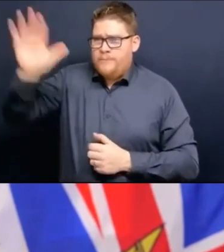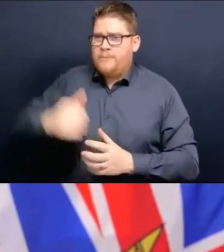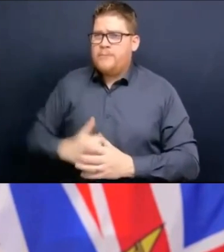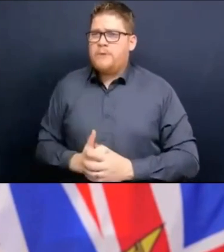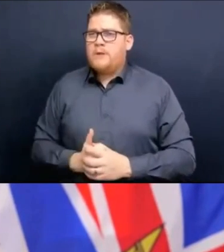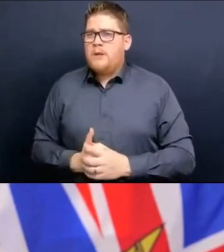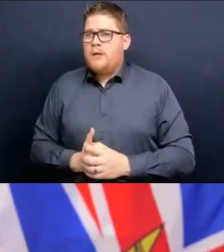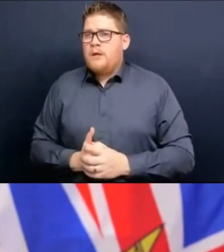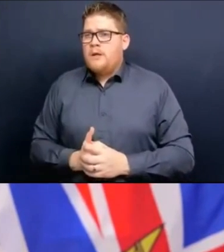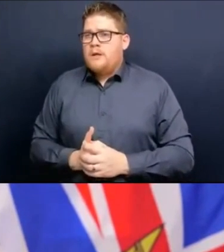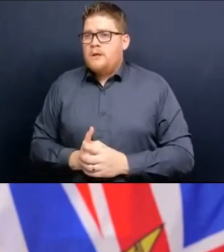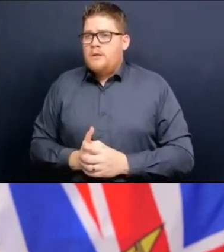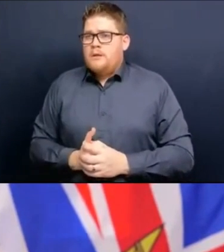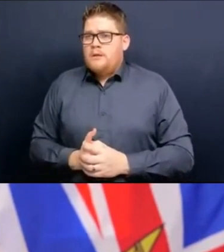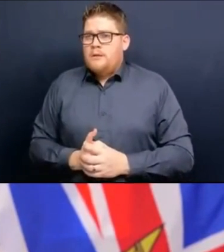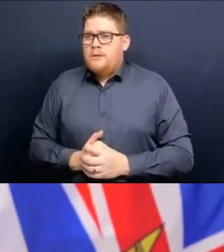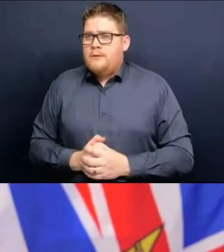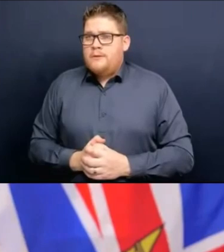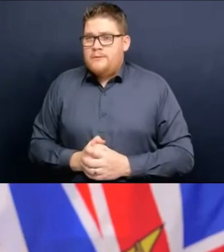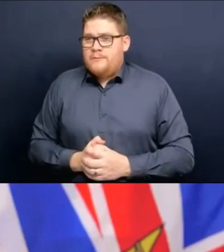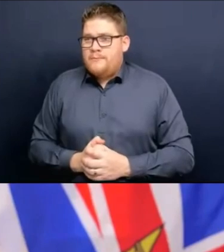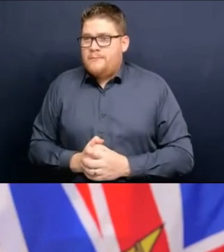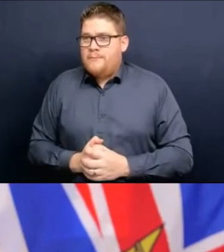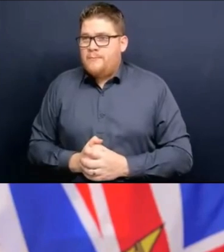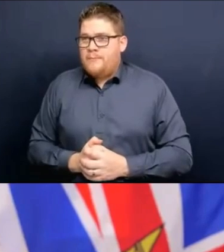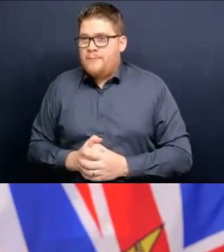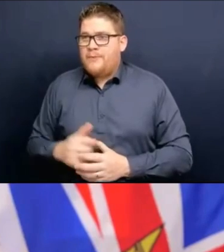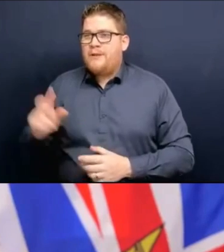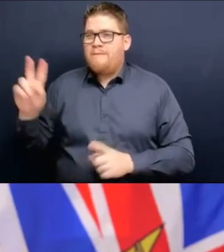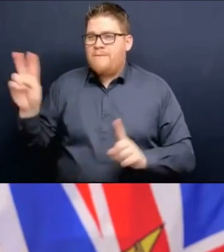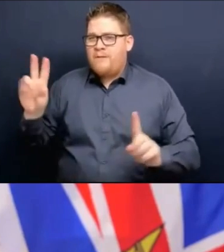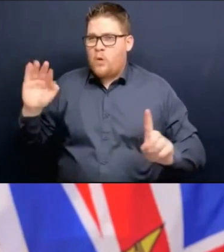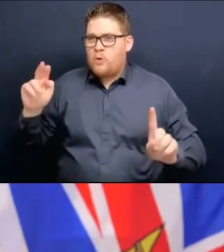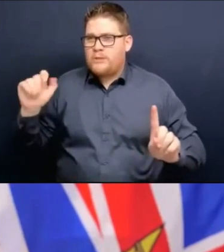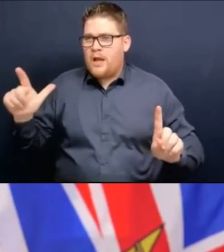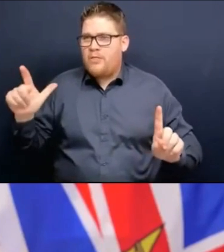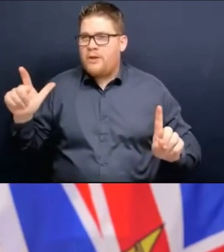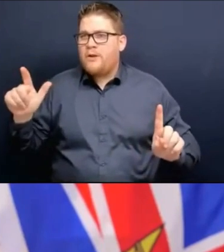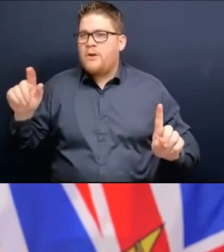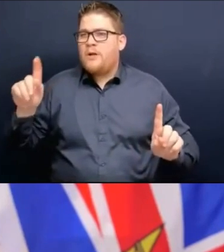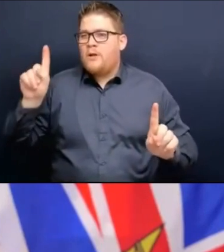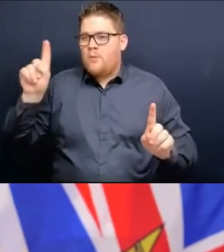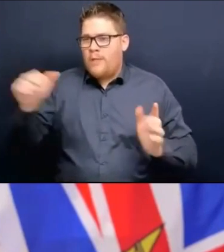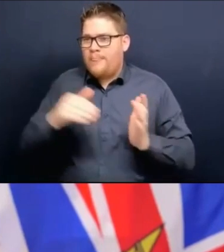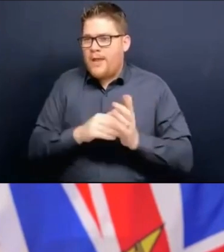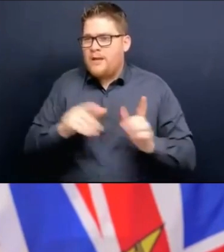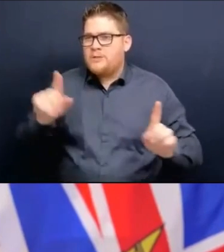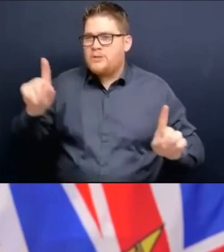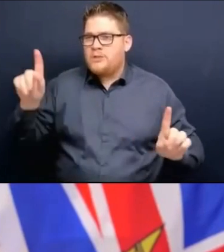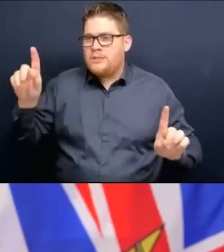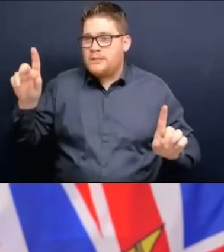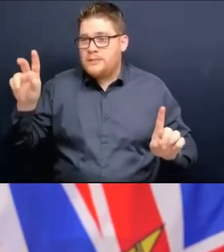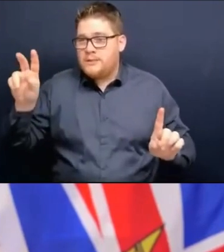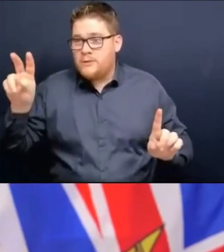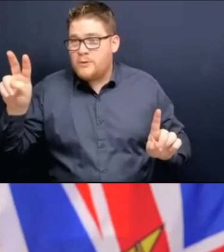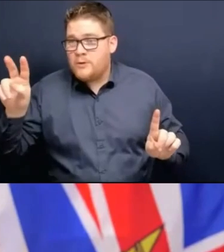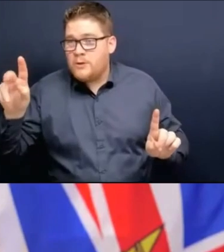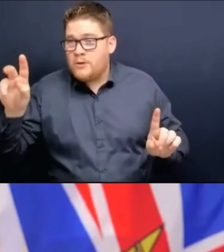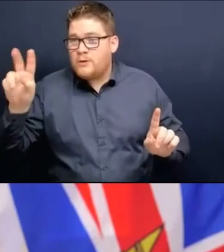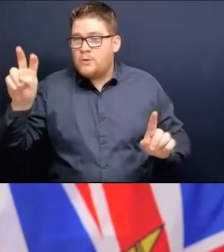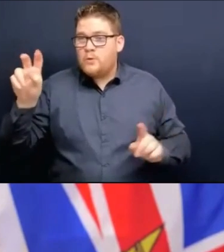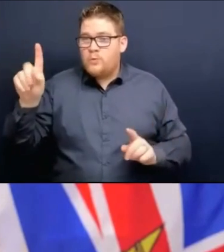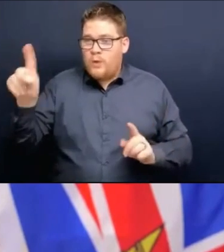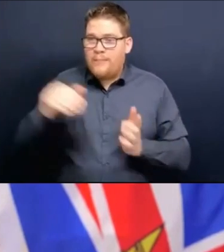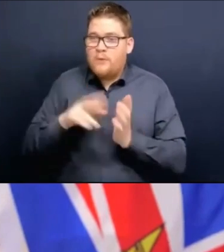the Provincial Health Services Authority, 2,181 in Vancouver Coastal Health, 3,273 in Island Health,